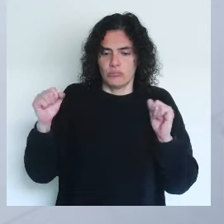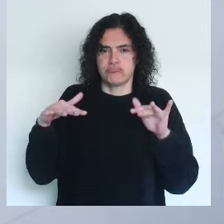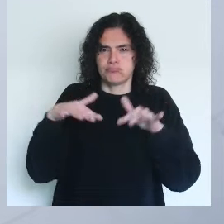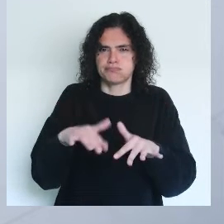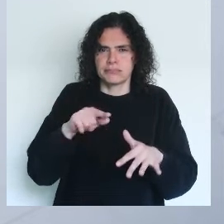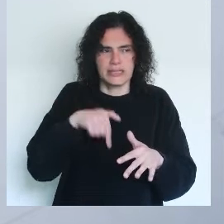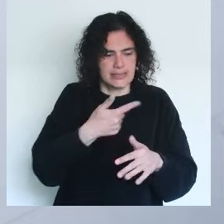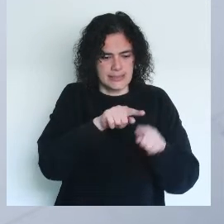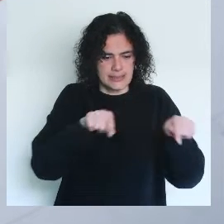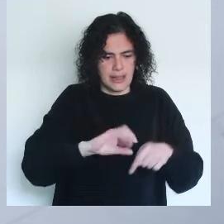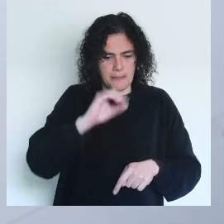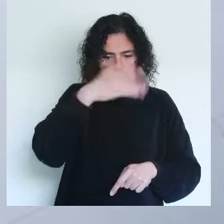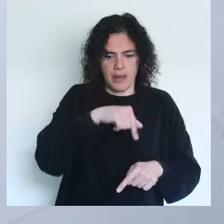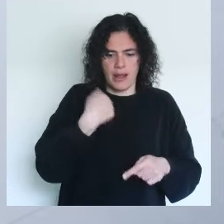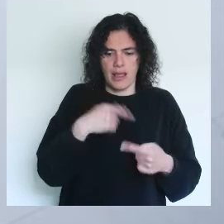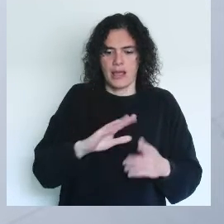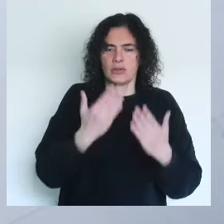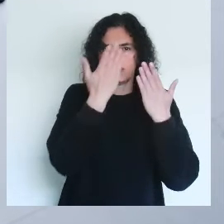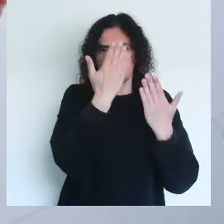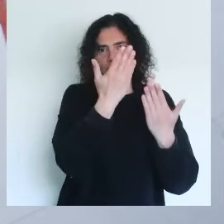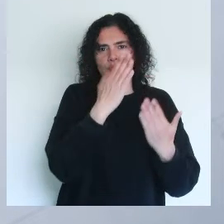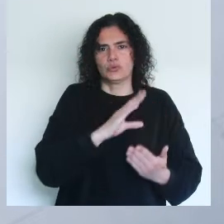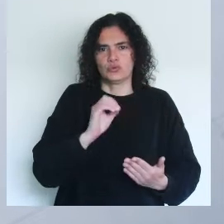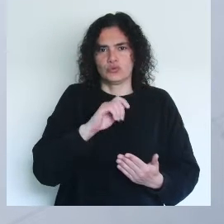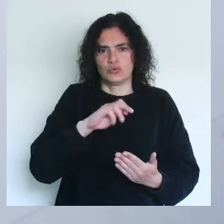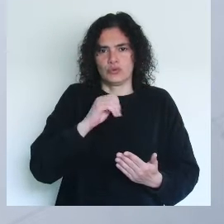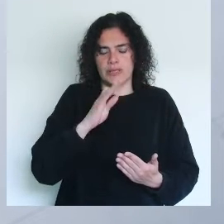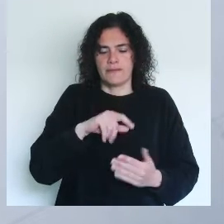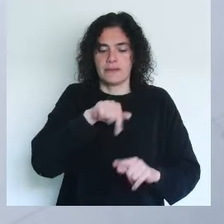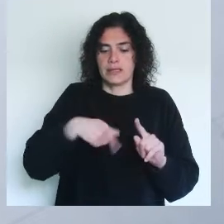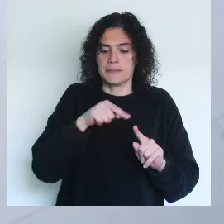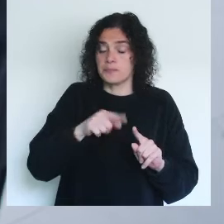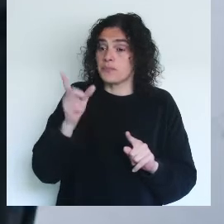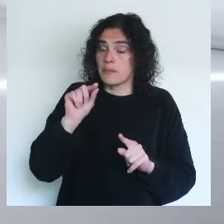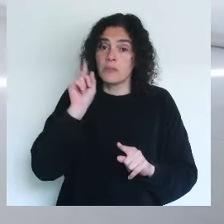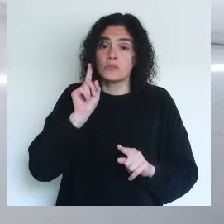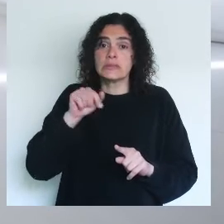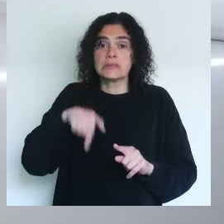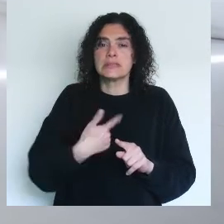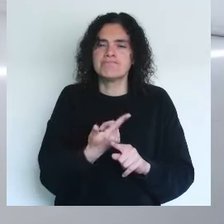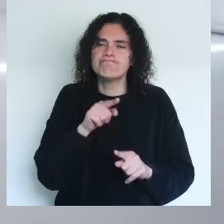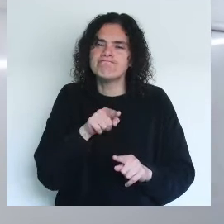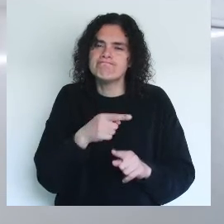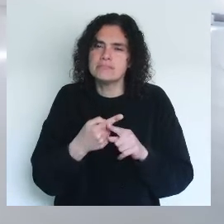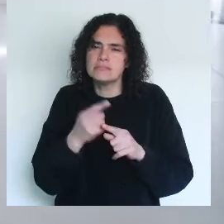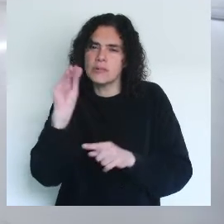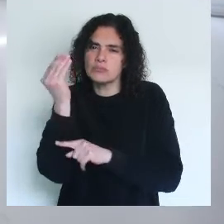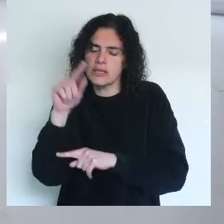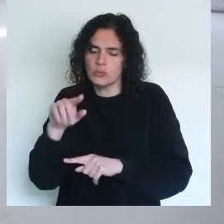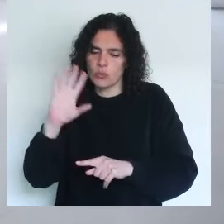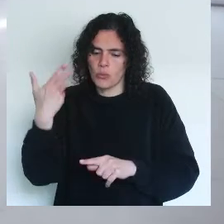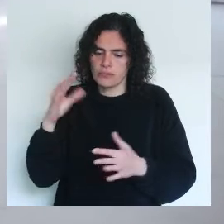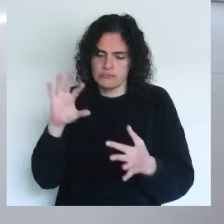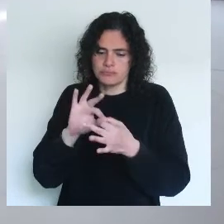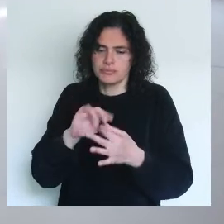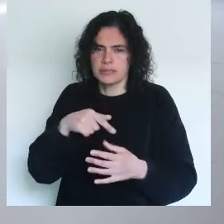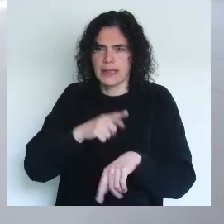embedded in the first room of this exhibition, with a tribute to Joseph Beuys. There is something also very moving in this piece, when you